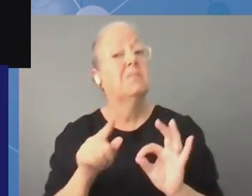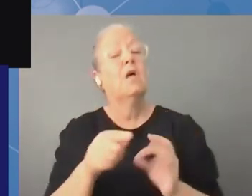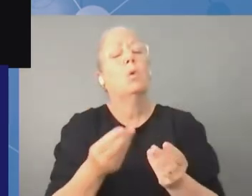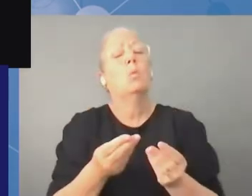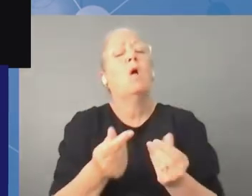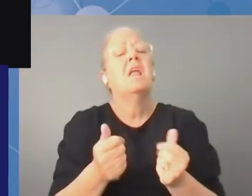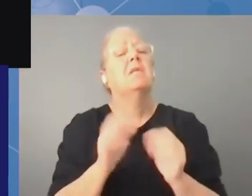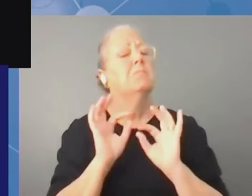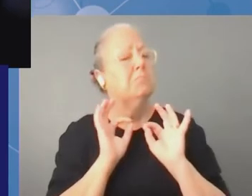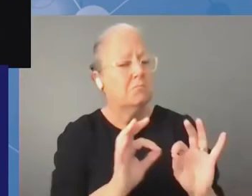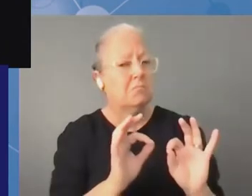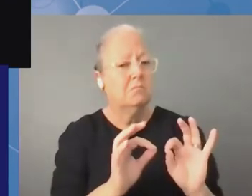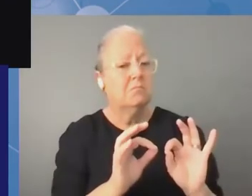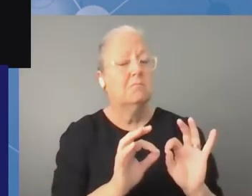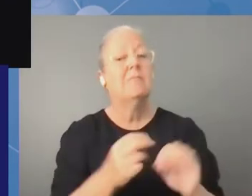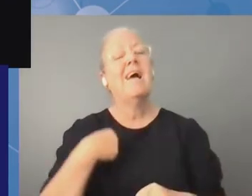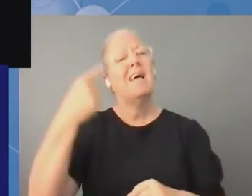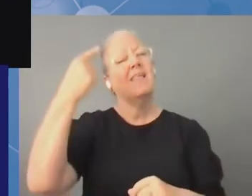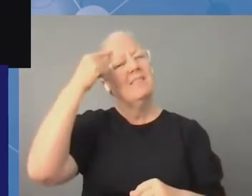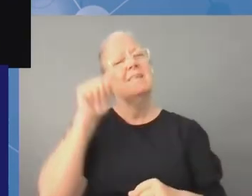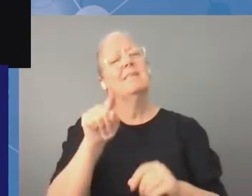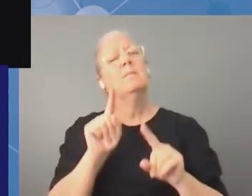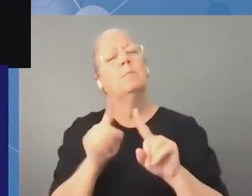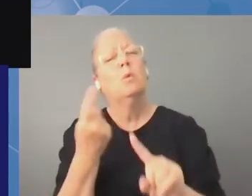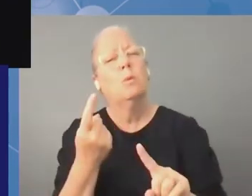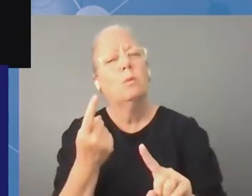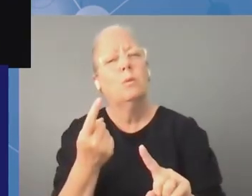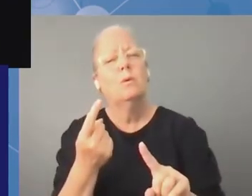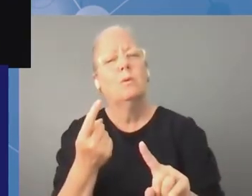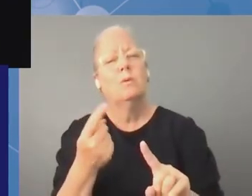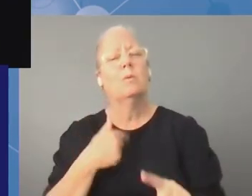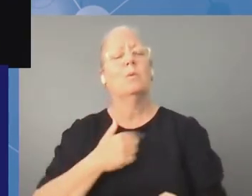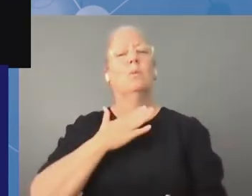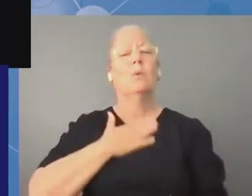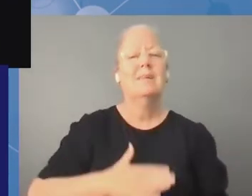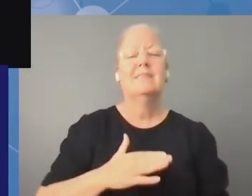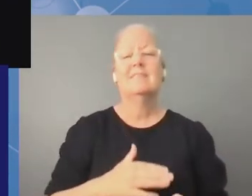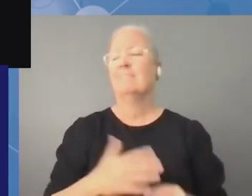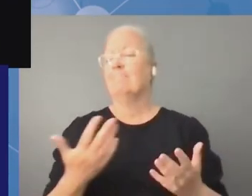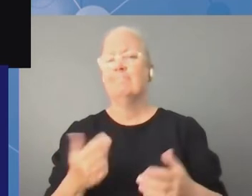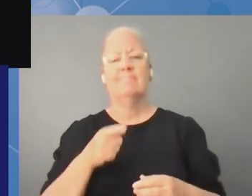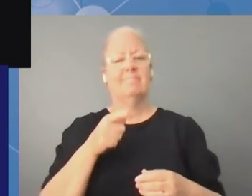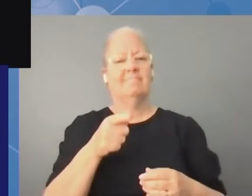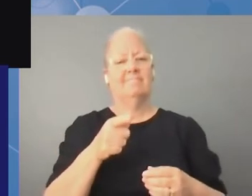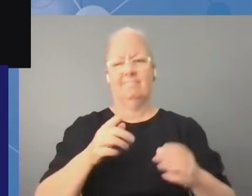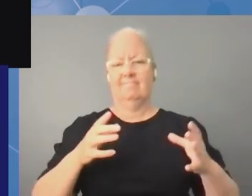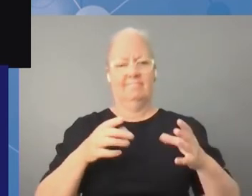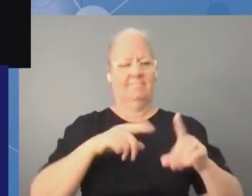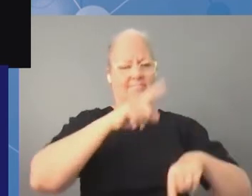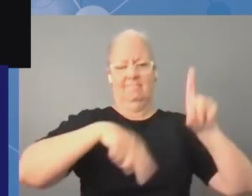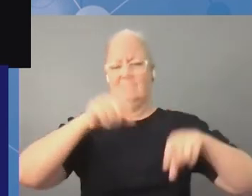it's really important that we have this multi-language community that can gather